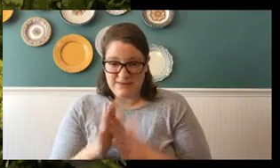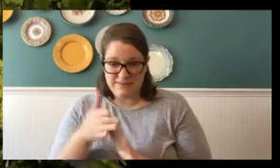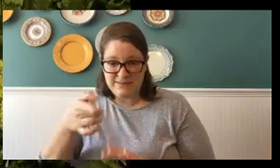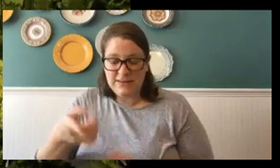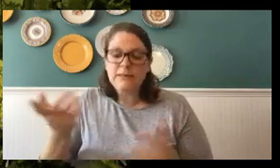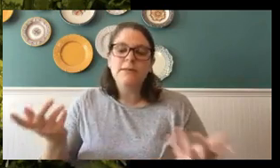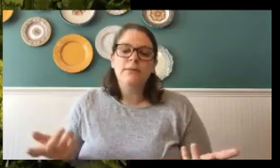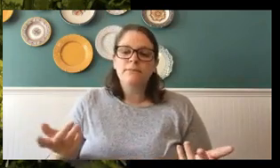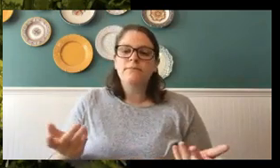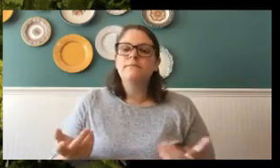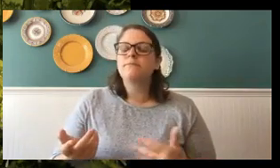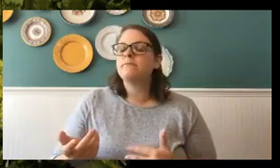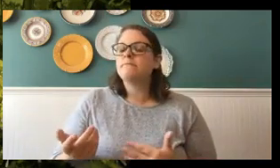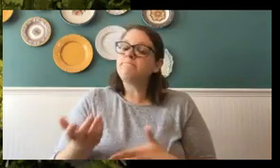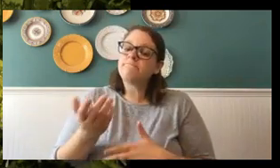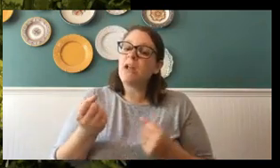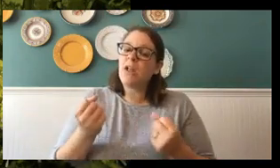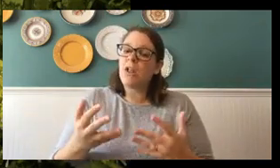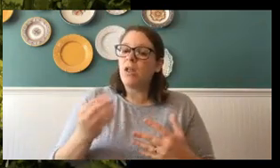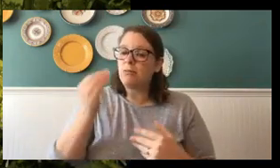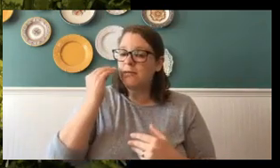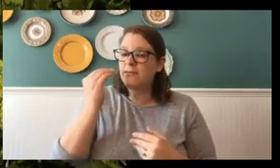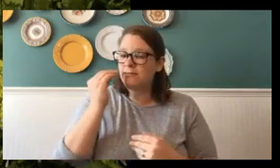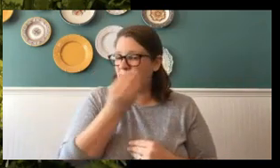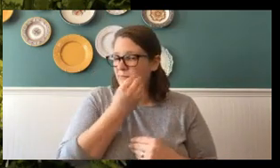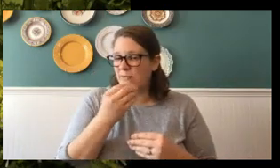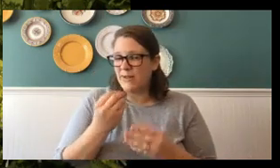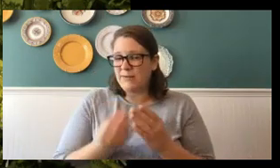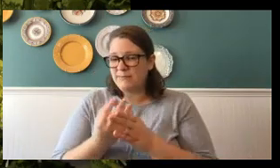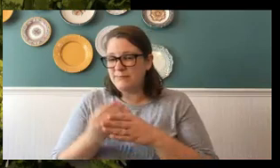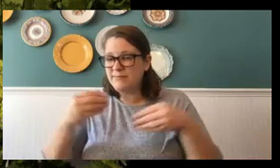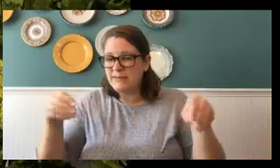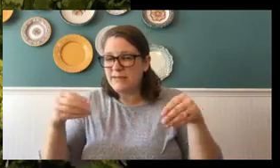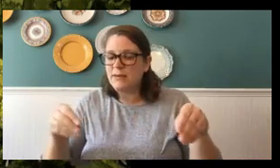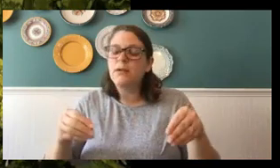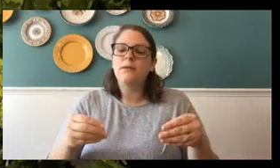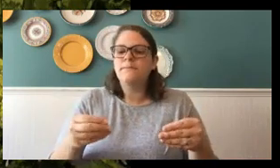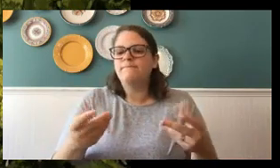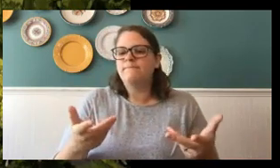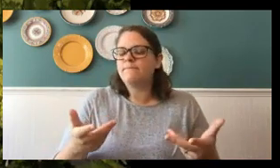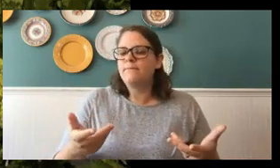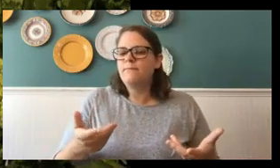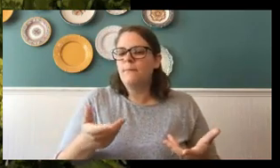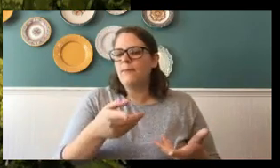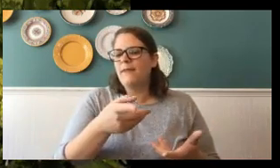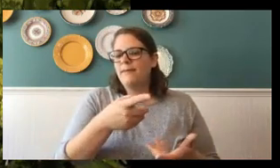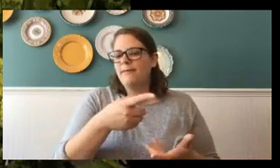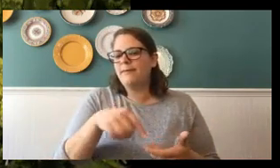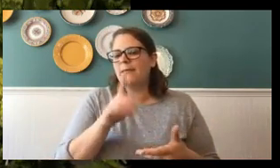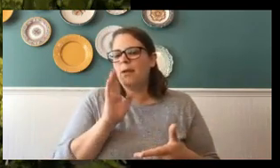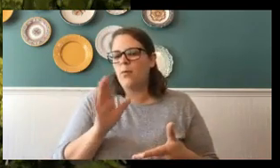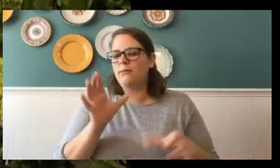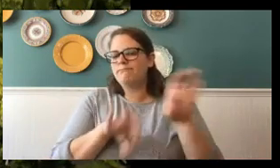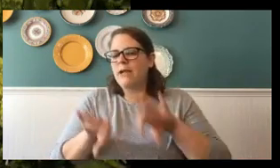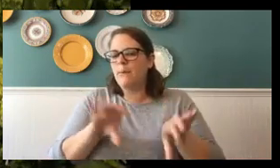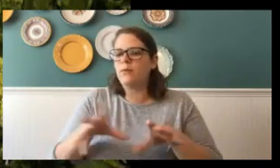they're just not as educated as we are. So a lot of them will treat the plants because they don't want the caterpillars right away. So